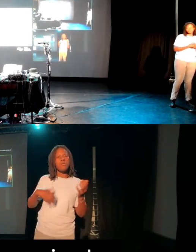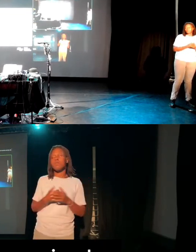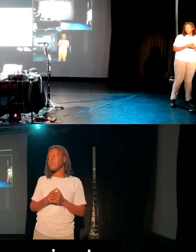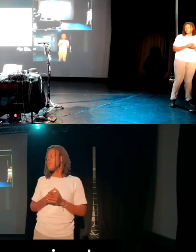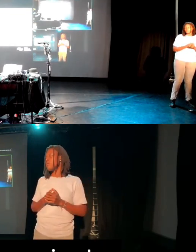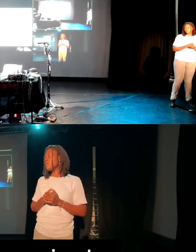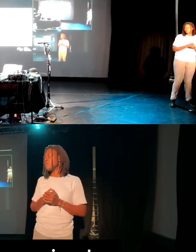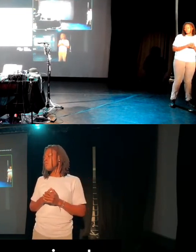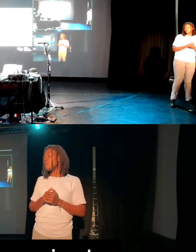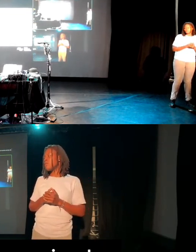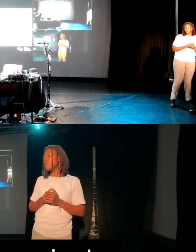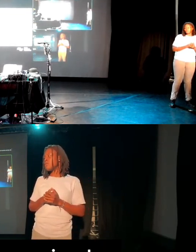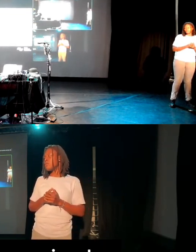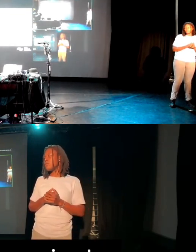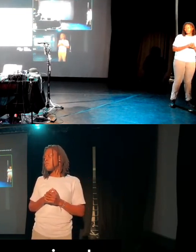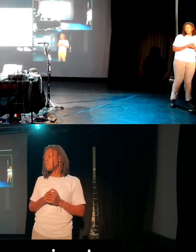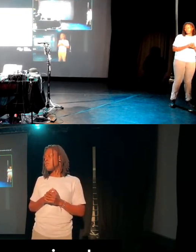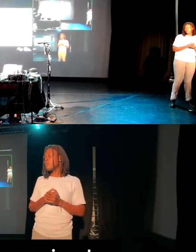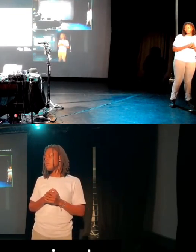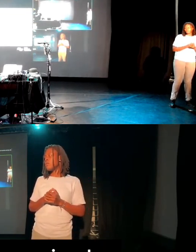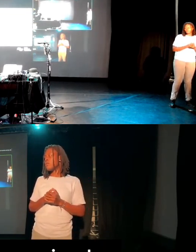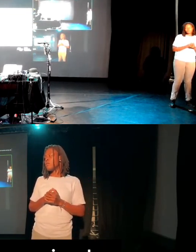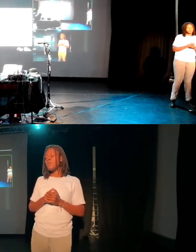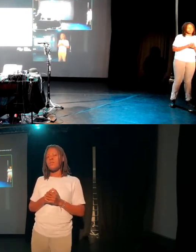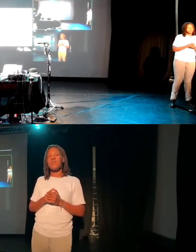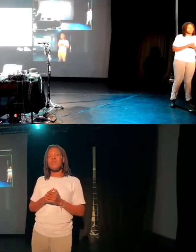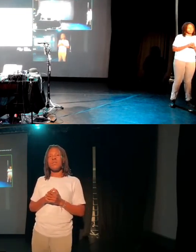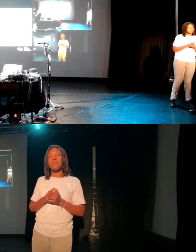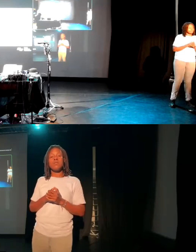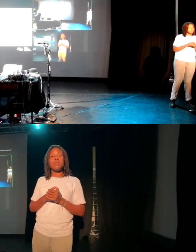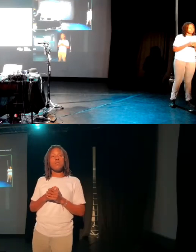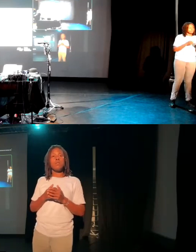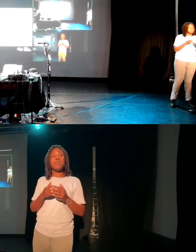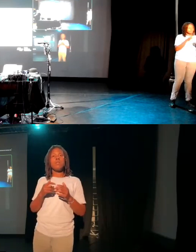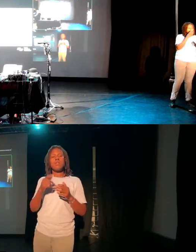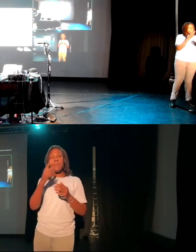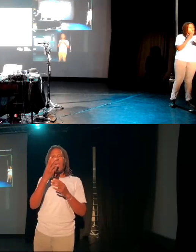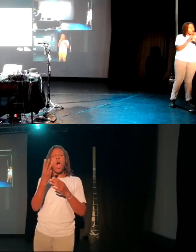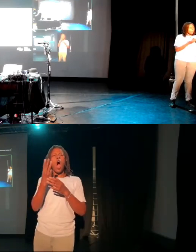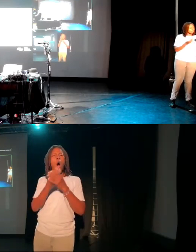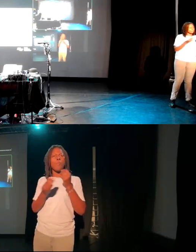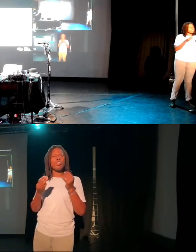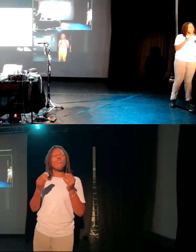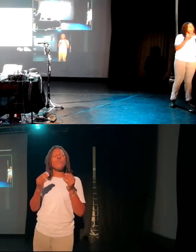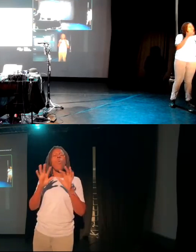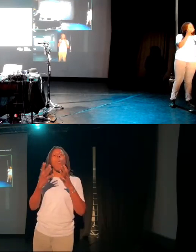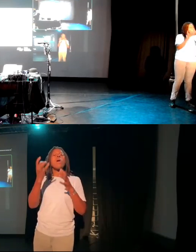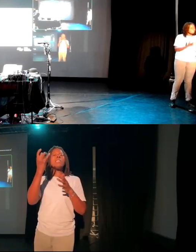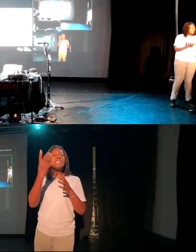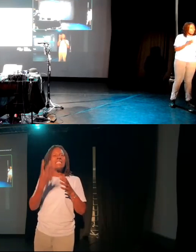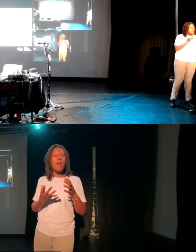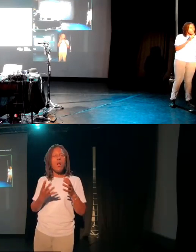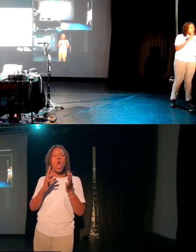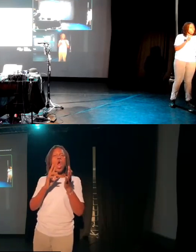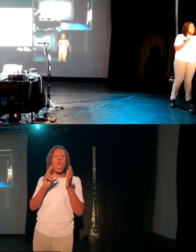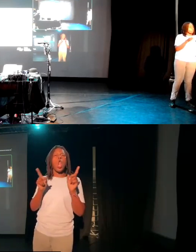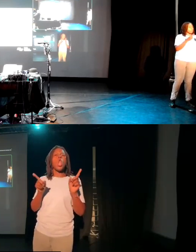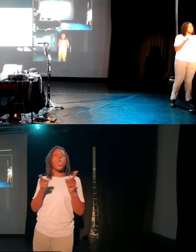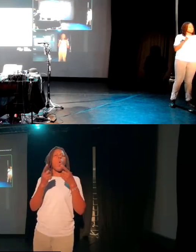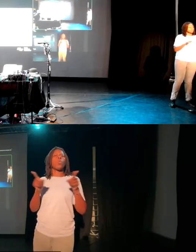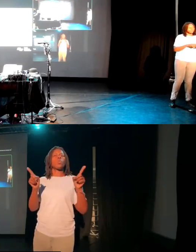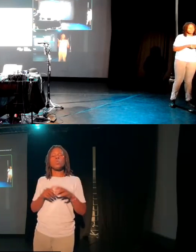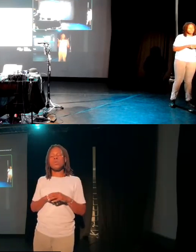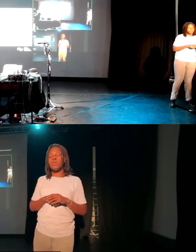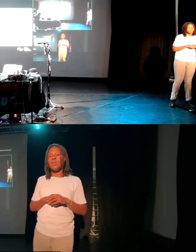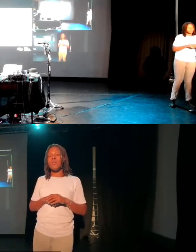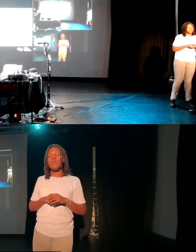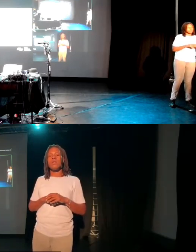set up so they're arbitrarily either chords or single notes. There we go. And with this, the plan is that we can then program that up so that you can have